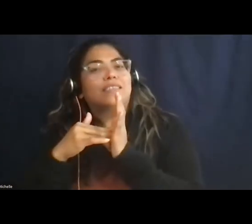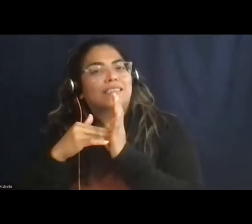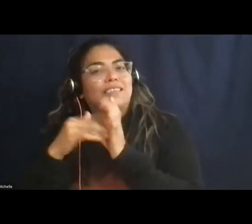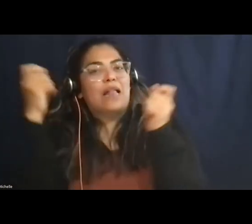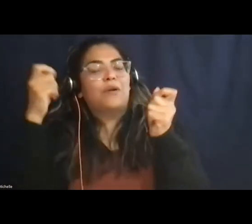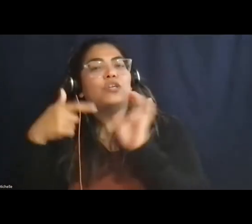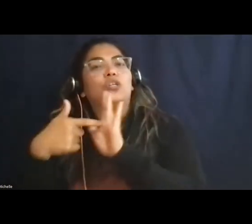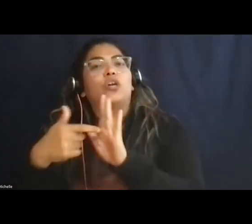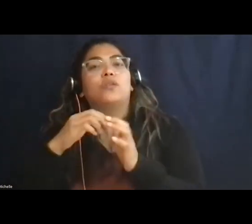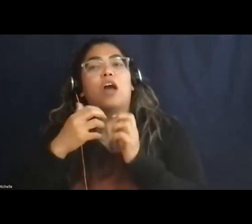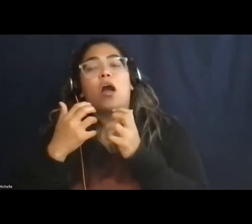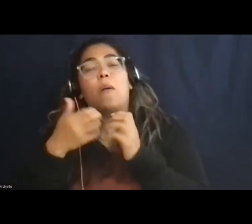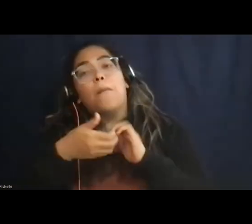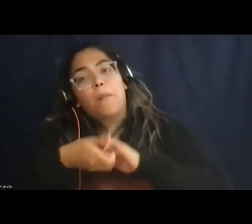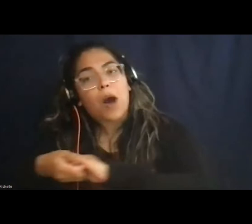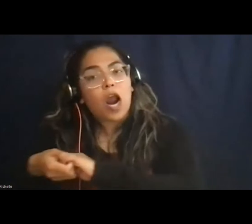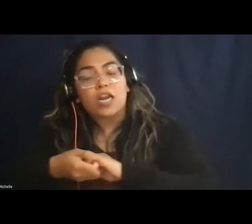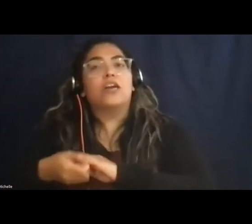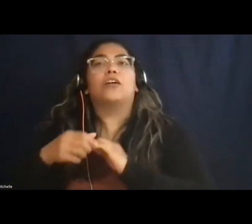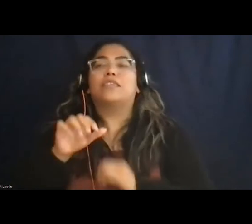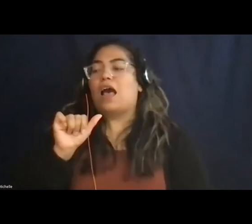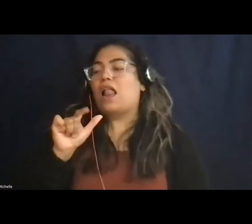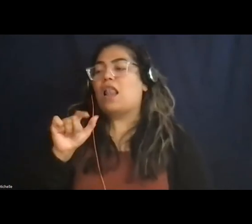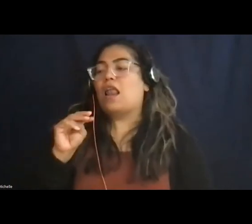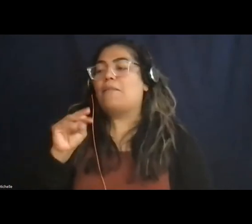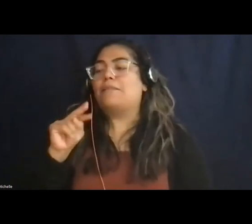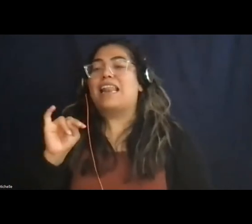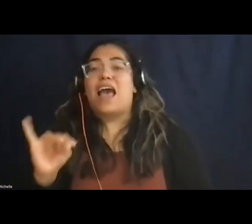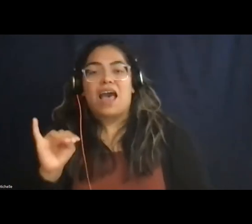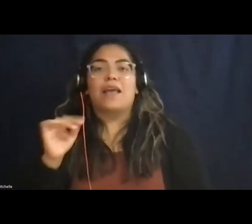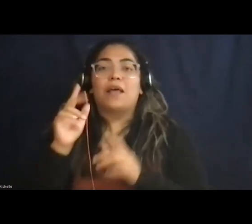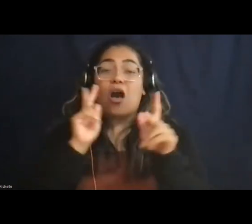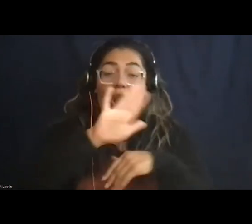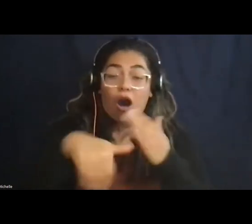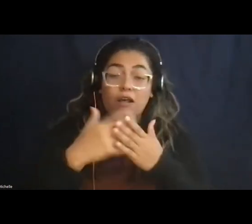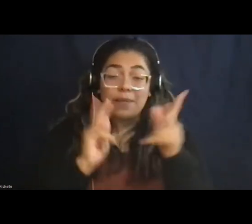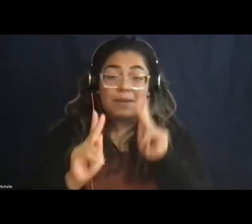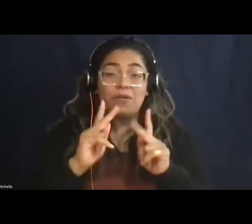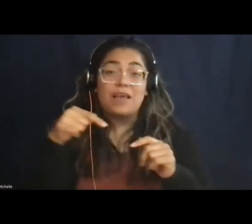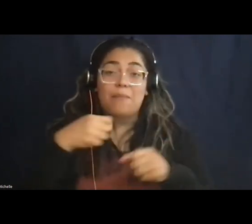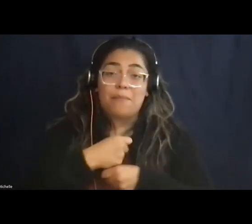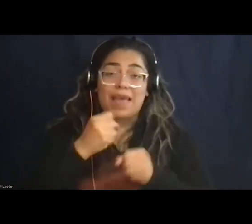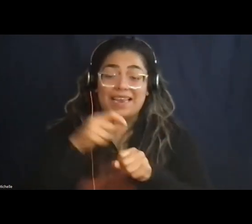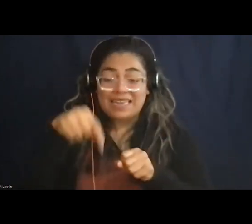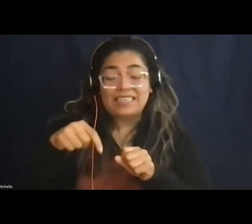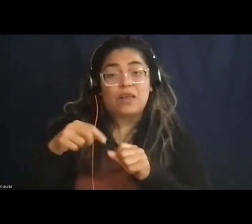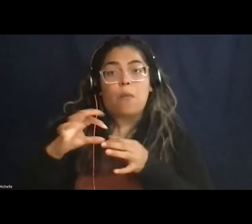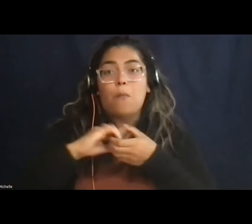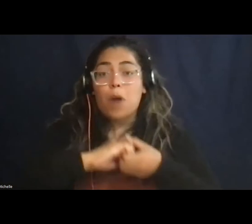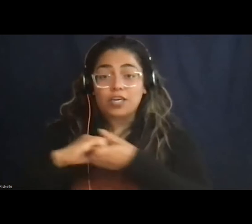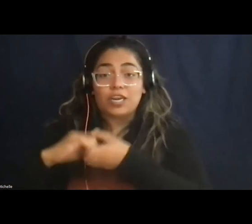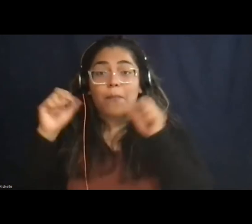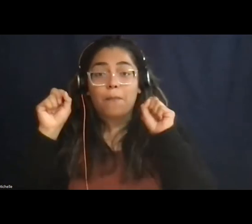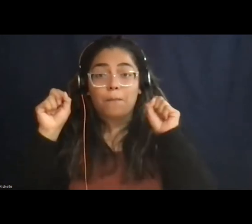our partners, all of the people that have made this partnership possible, that